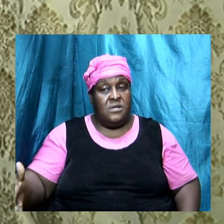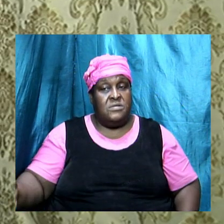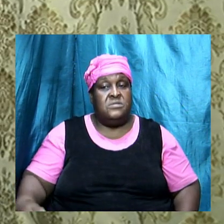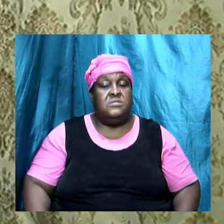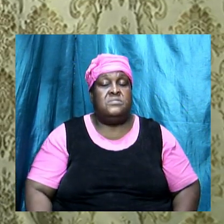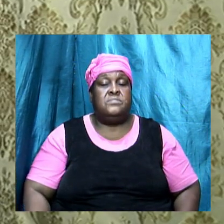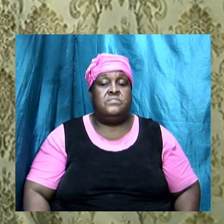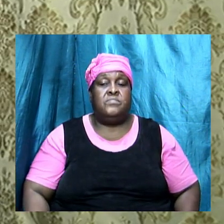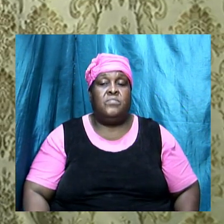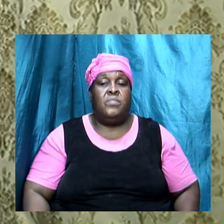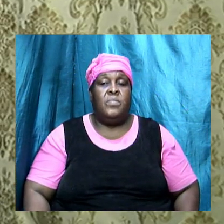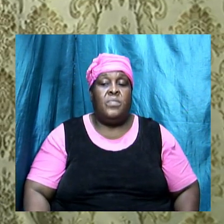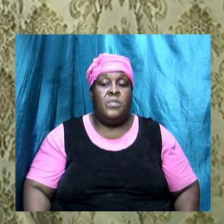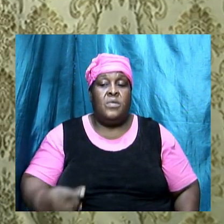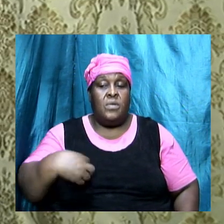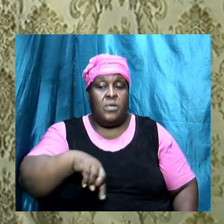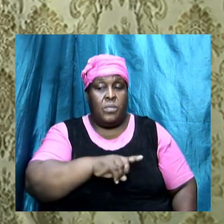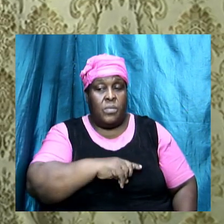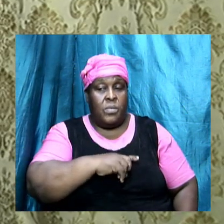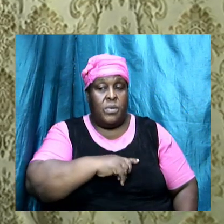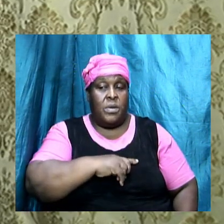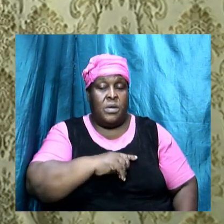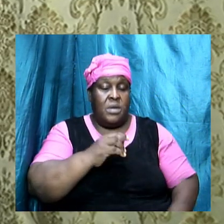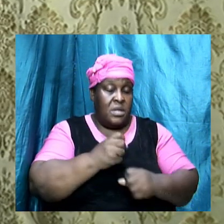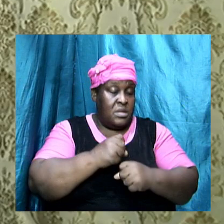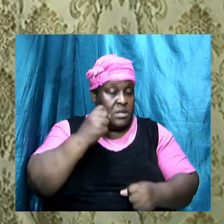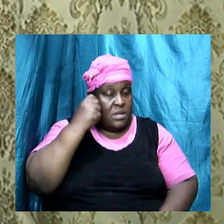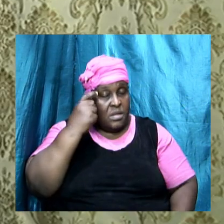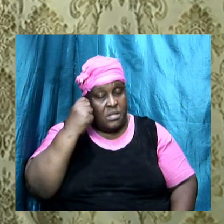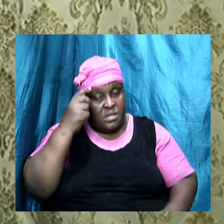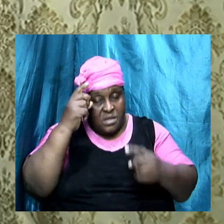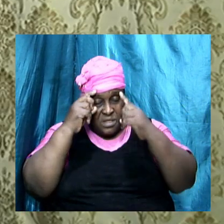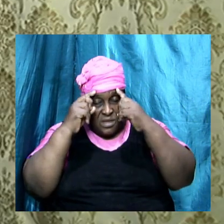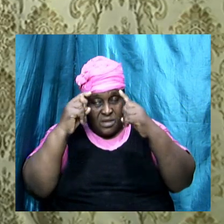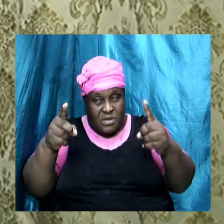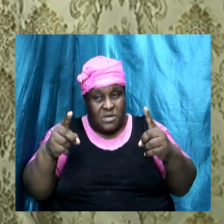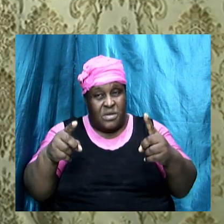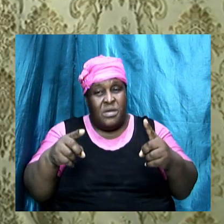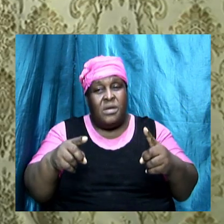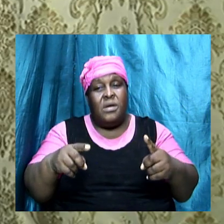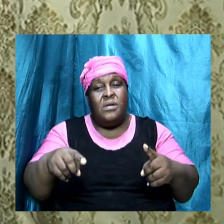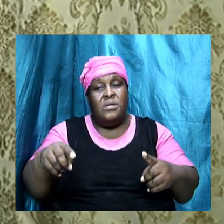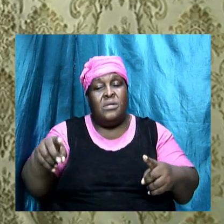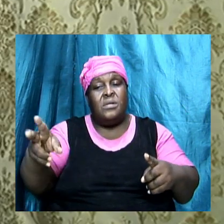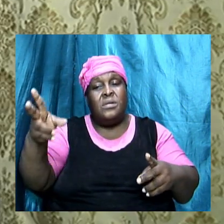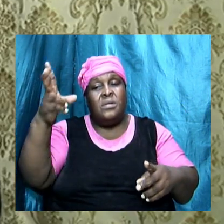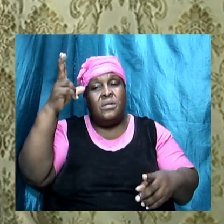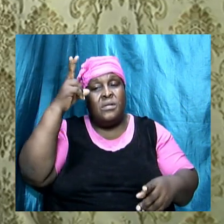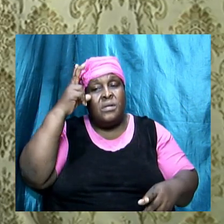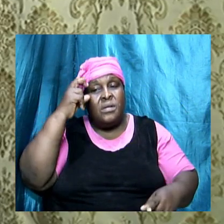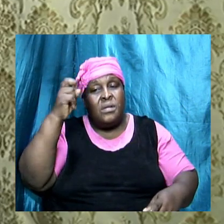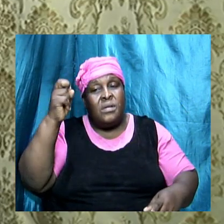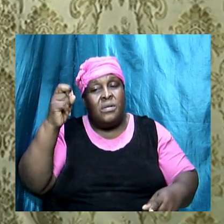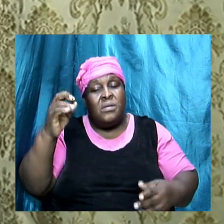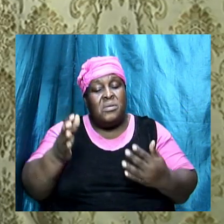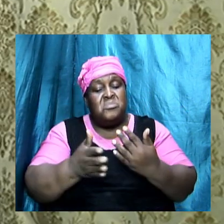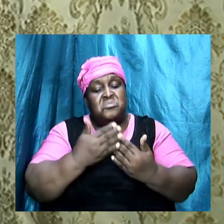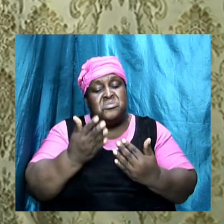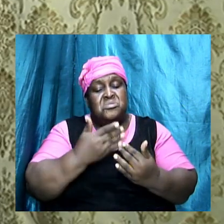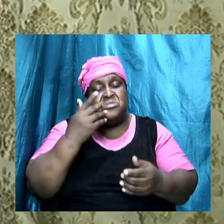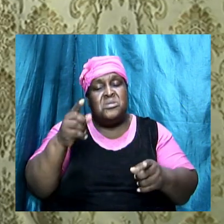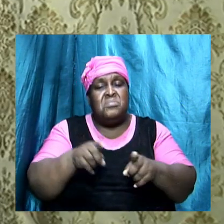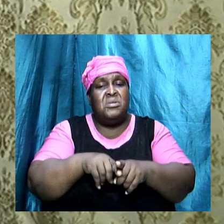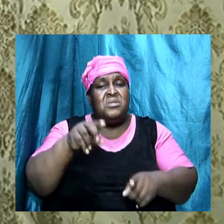so in essence we are now getting an understanding that the doctrine of the Nicolation now is kind of similar to